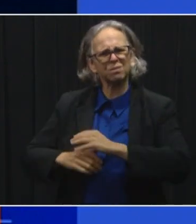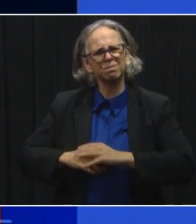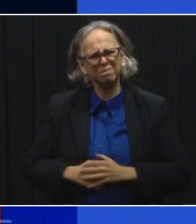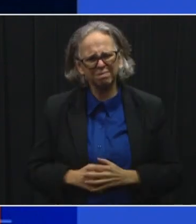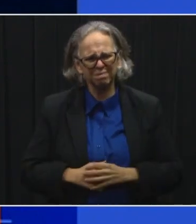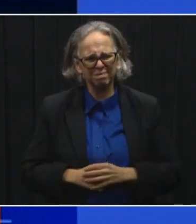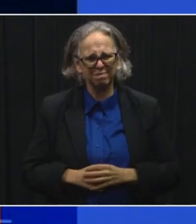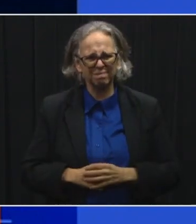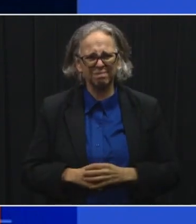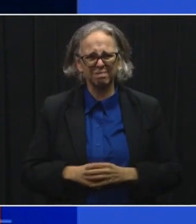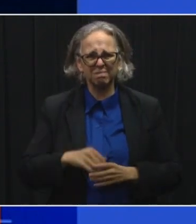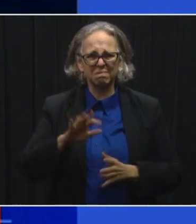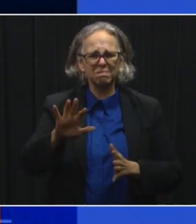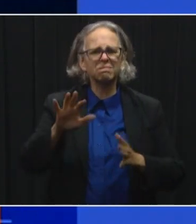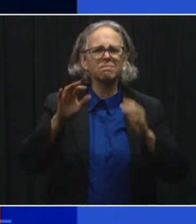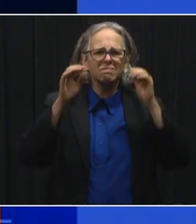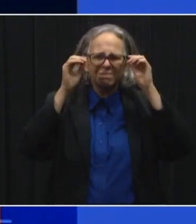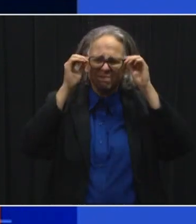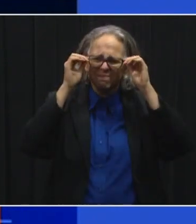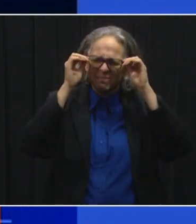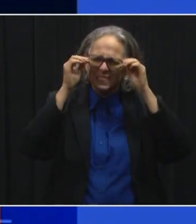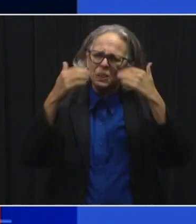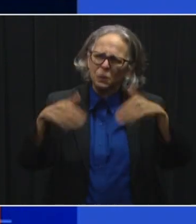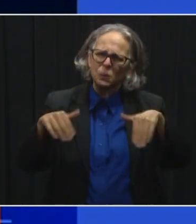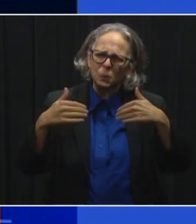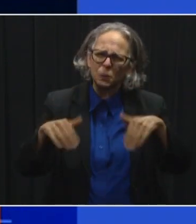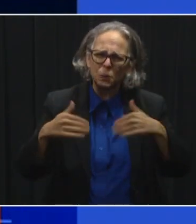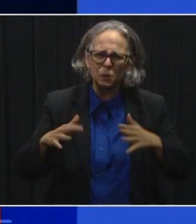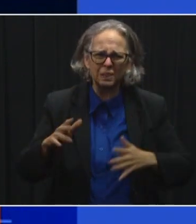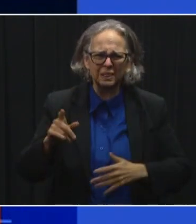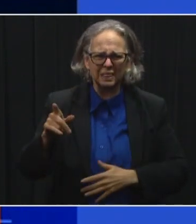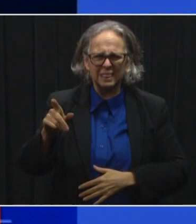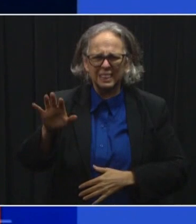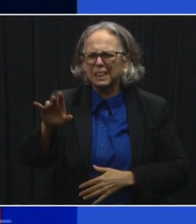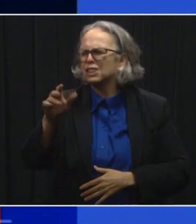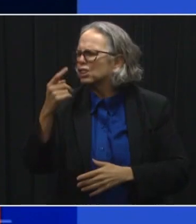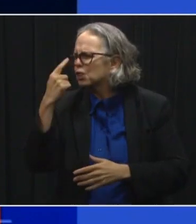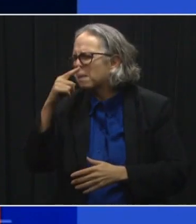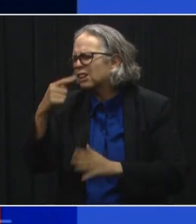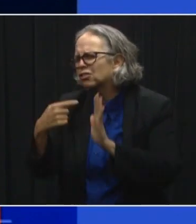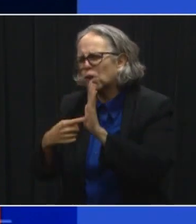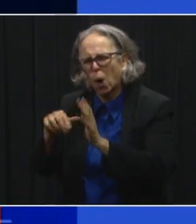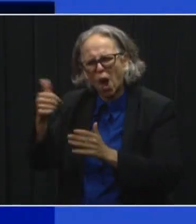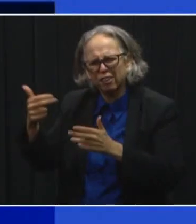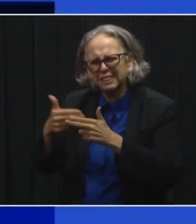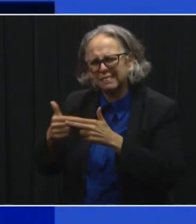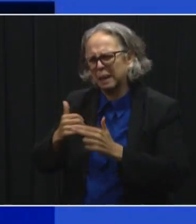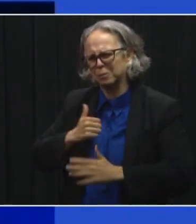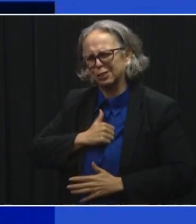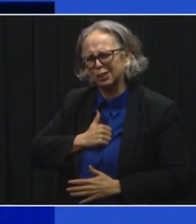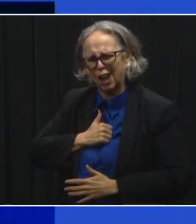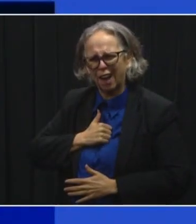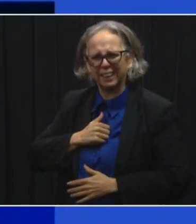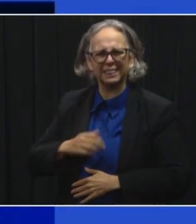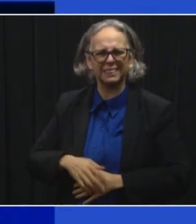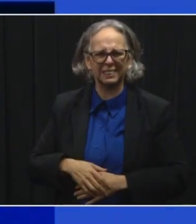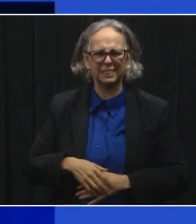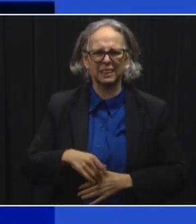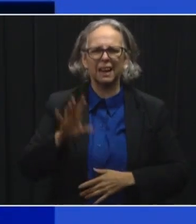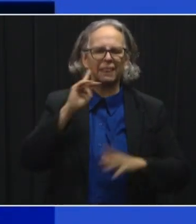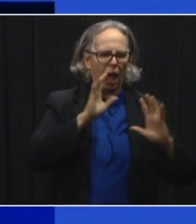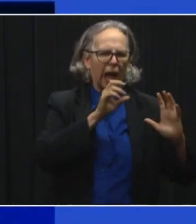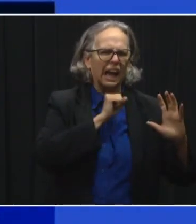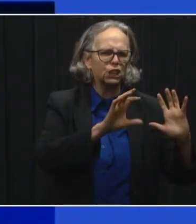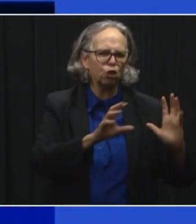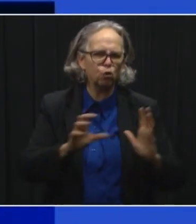shows a big, I'm sorry, Eric, I want the other one back up. I want the one of the age groups. You know, if you if